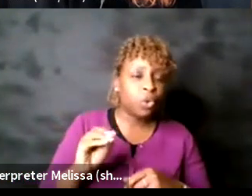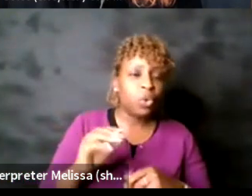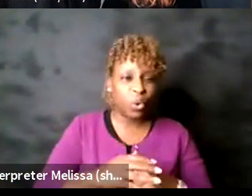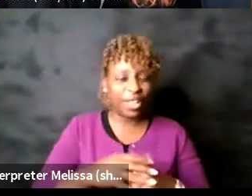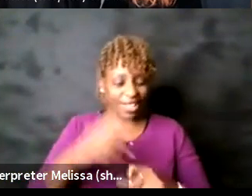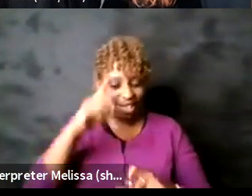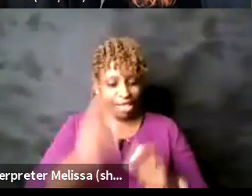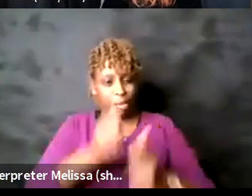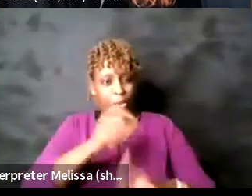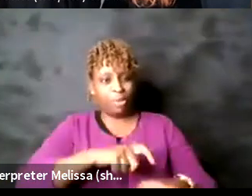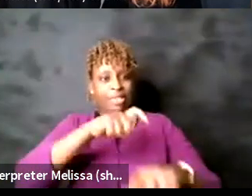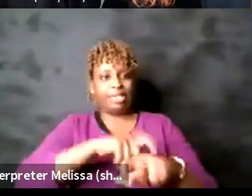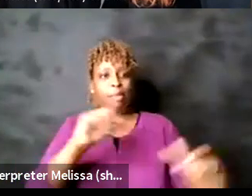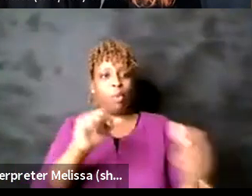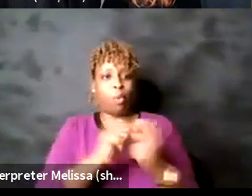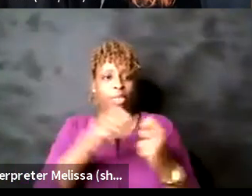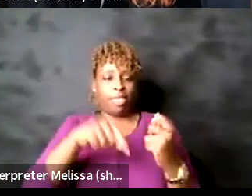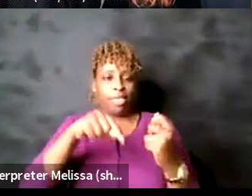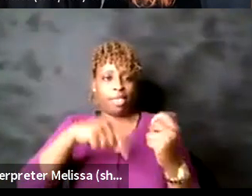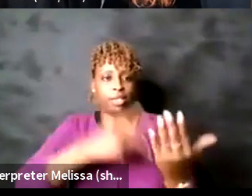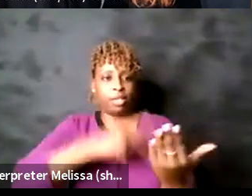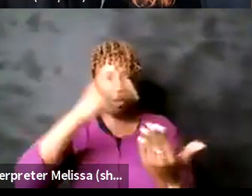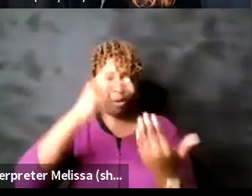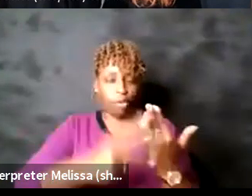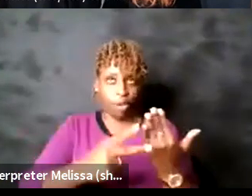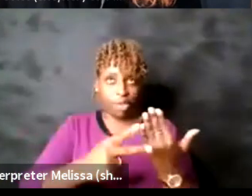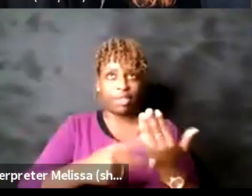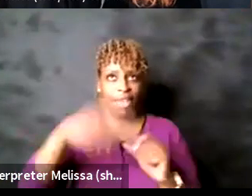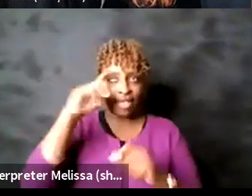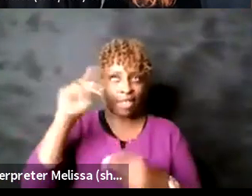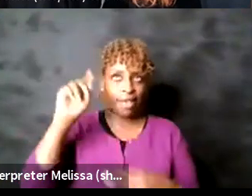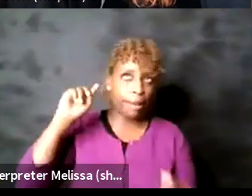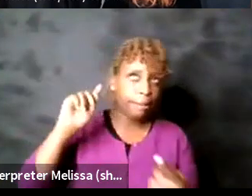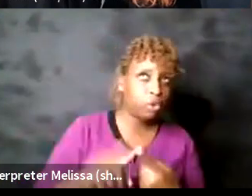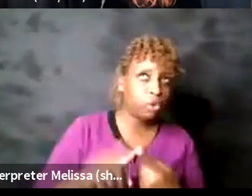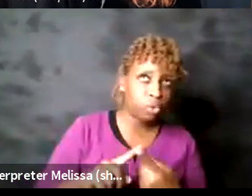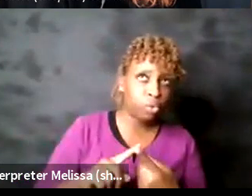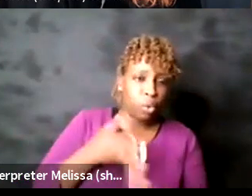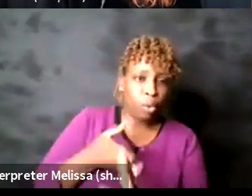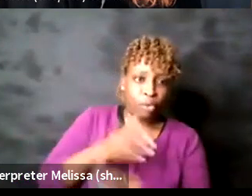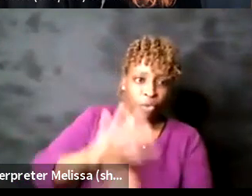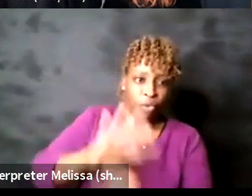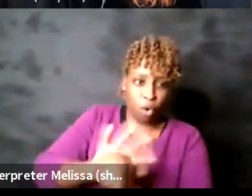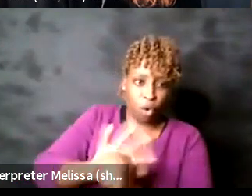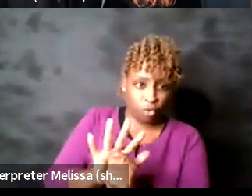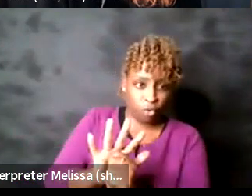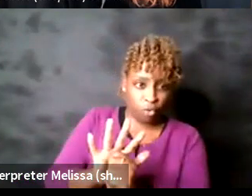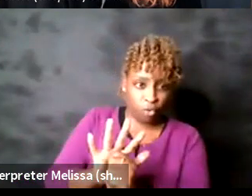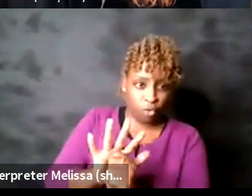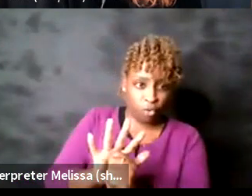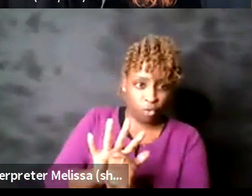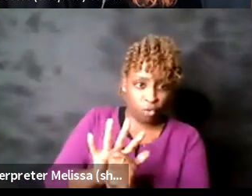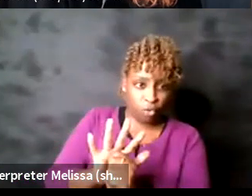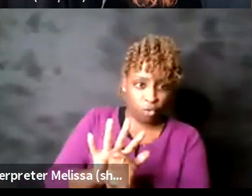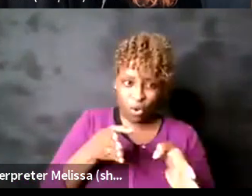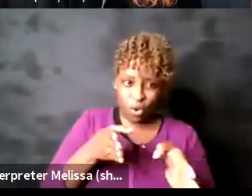in specific because up until right before COVID we did not have a brick and mortar uh theater we were quite nomadic and we